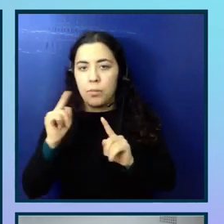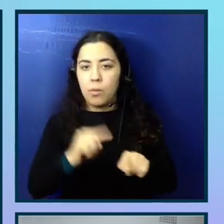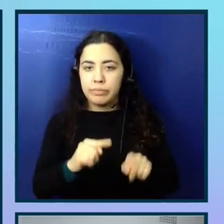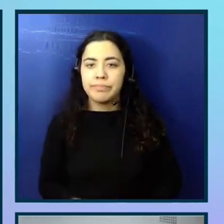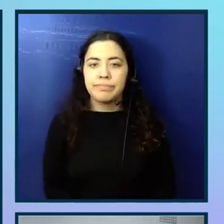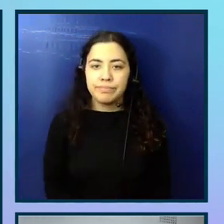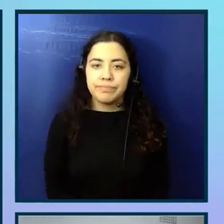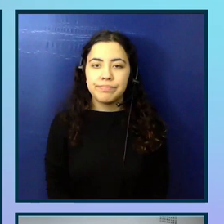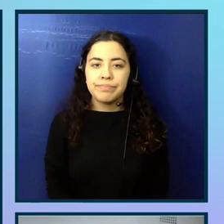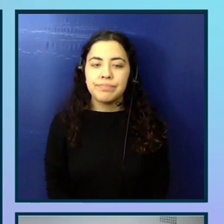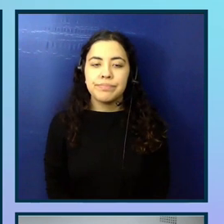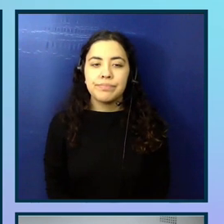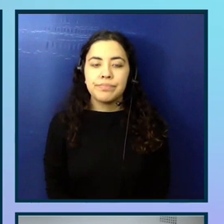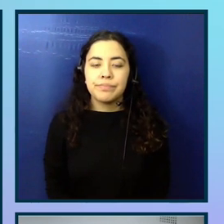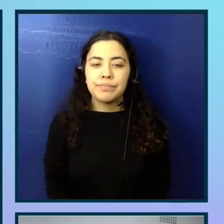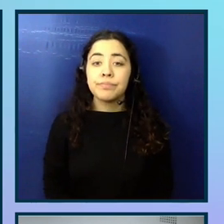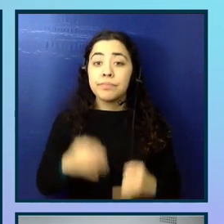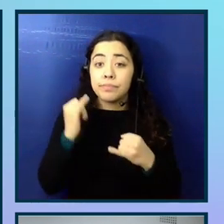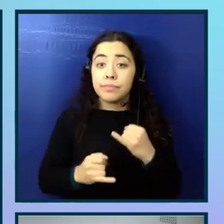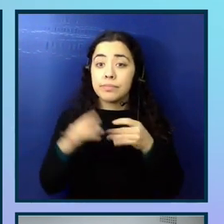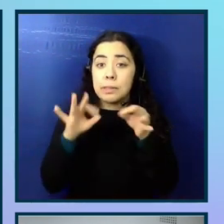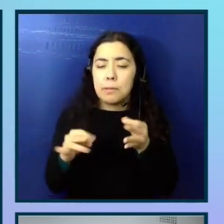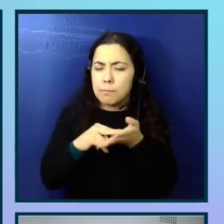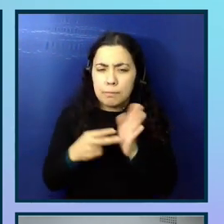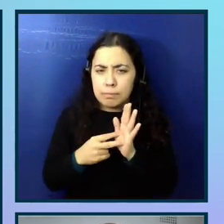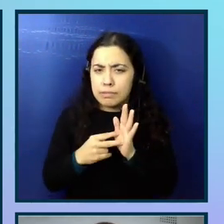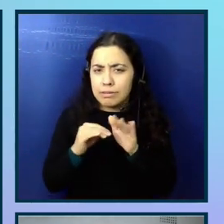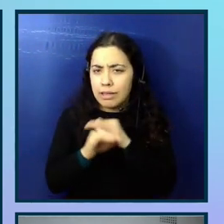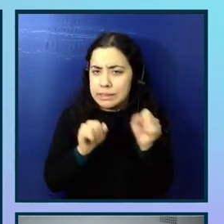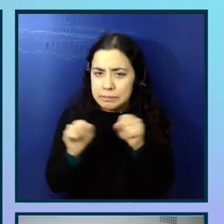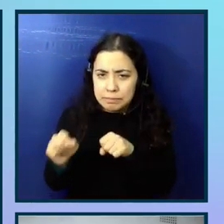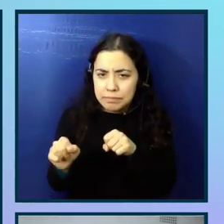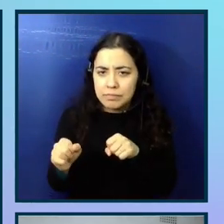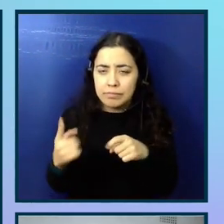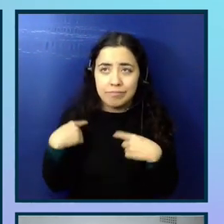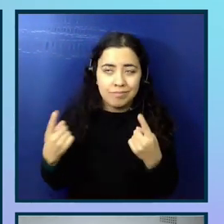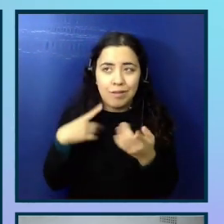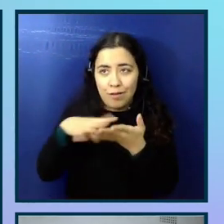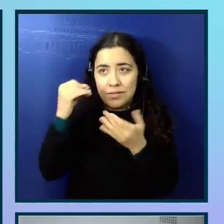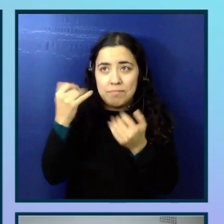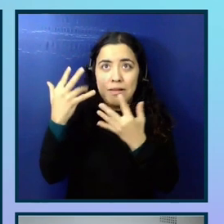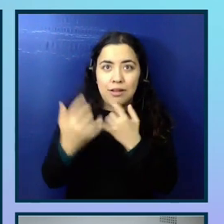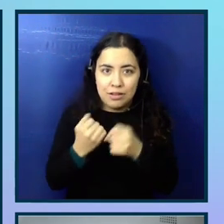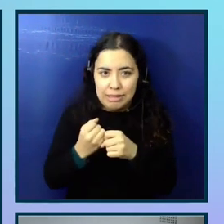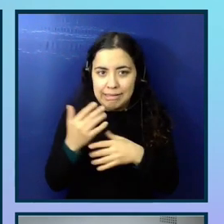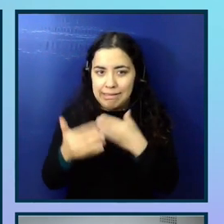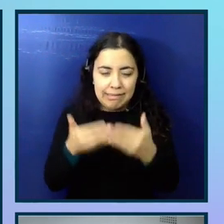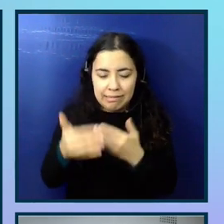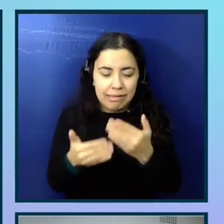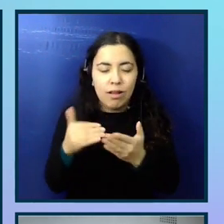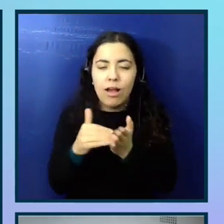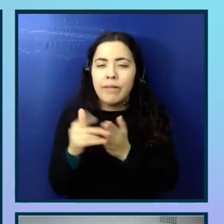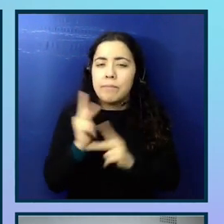And finally, explain what accessibility is. It's this is something that I've learned over the years and that often